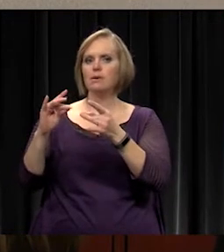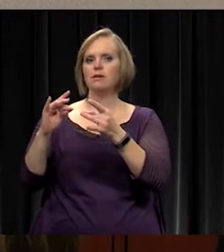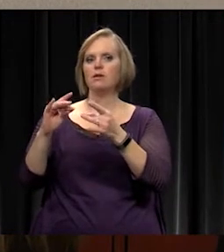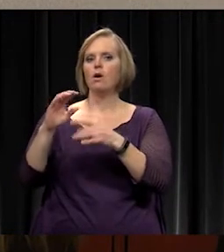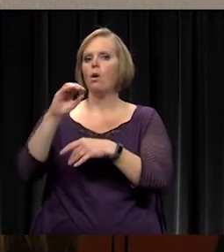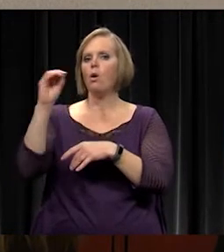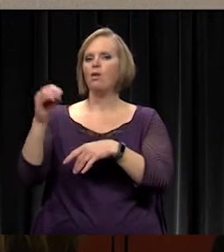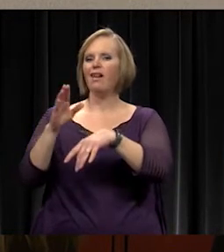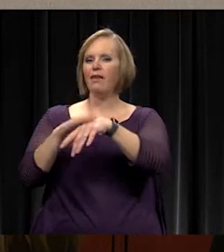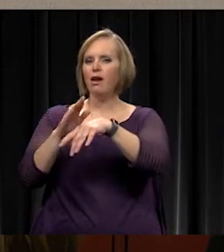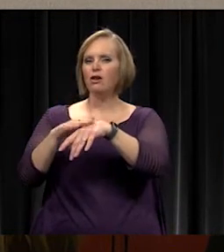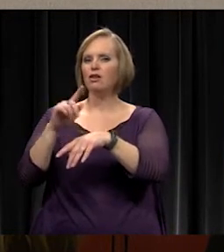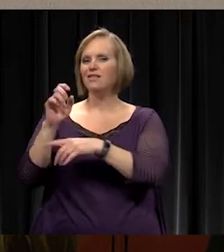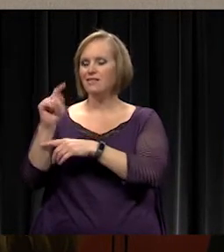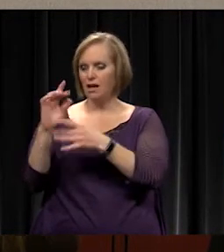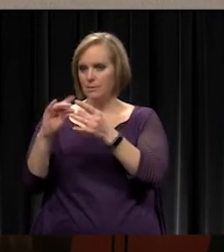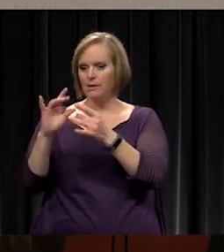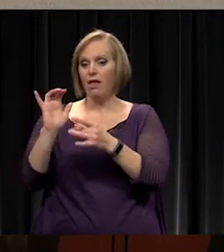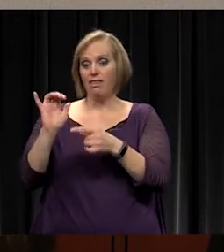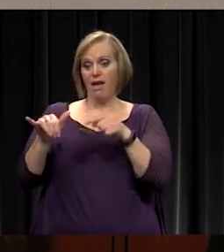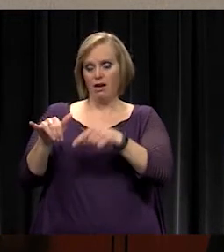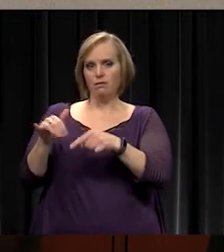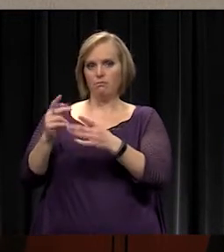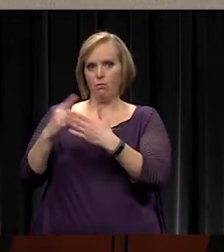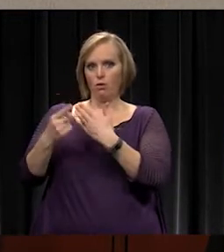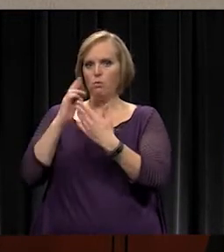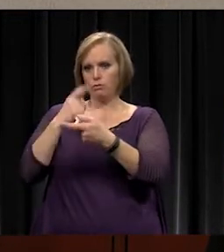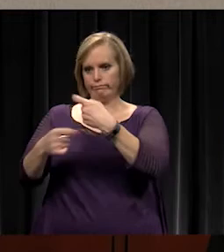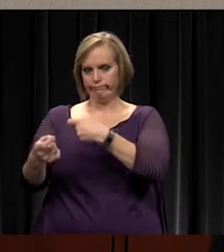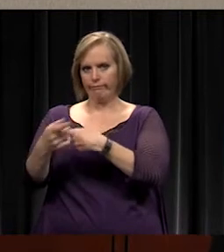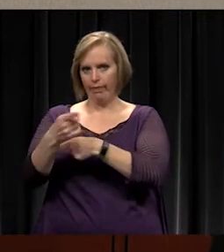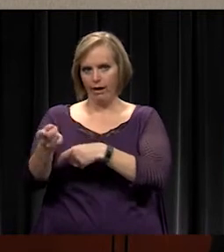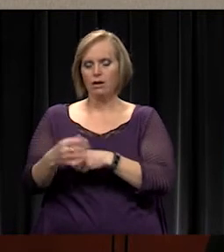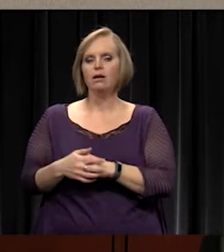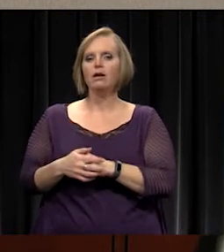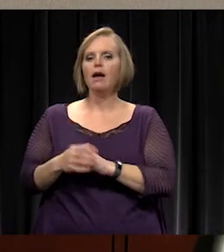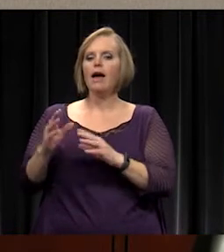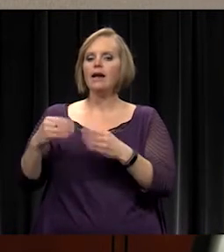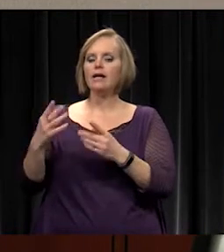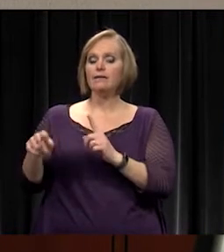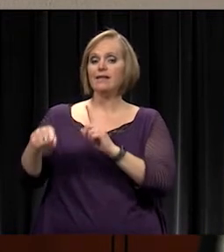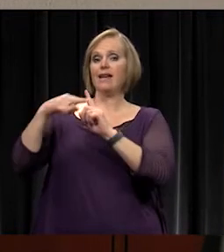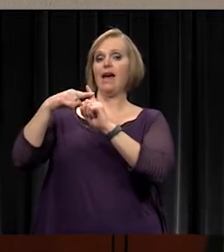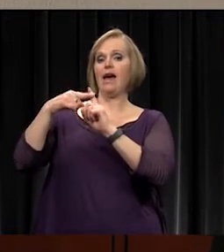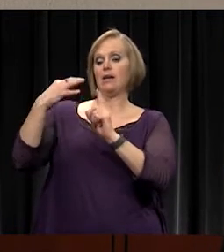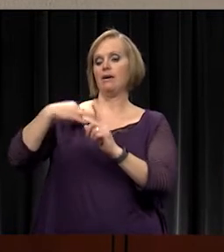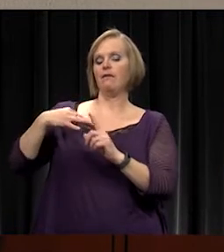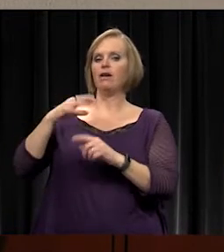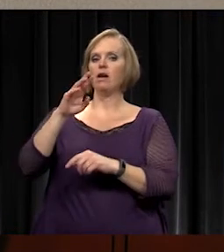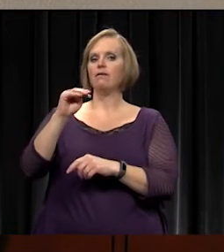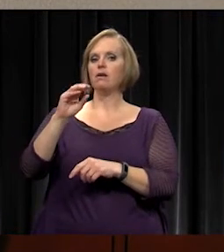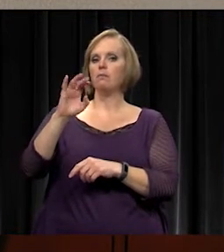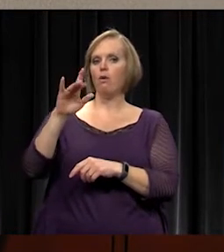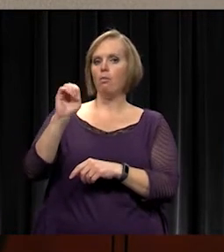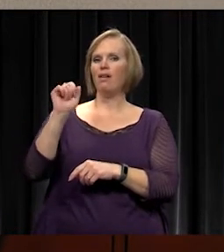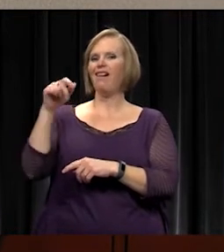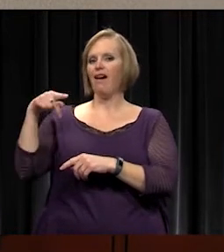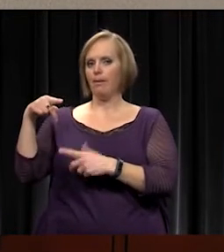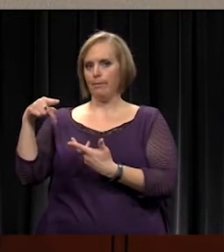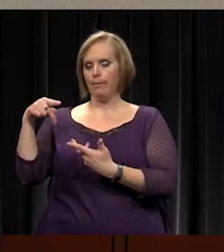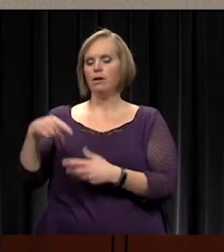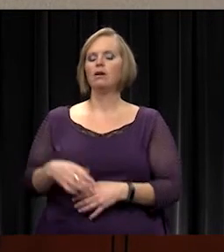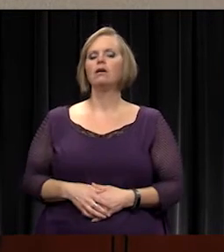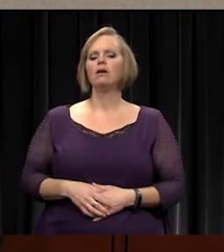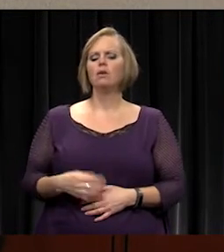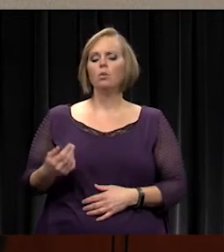Olathe alert, text messaging, that's what this replaces. And then it gives the added benefit of having the mobile app. Okay. Will some of